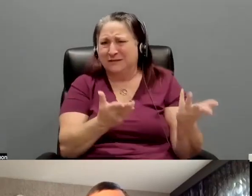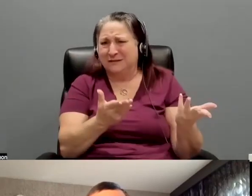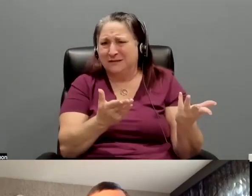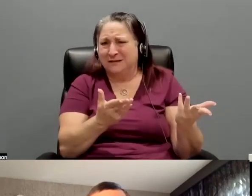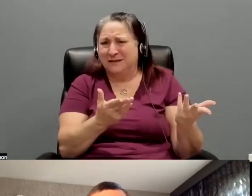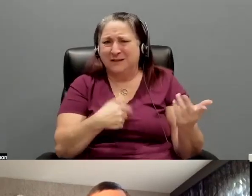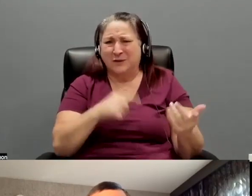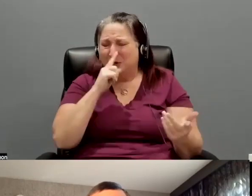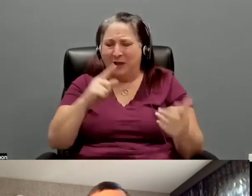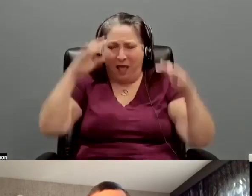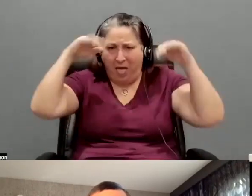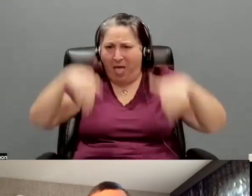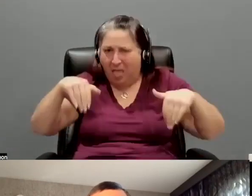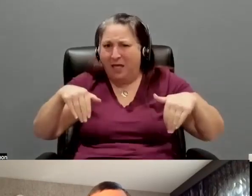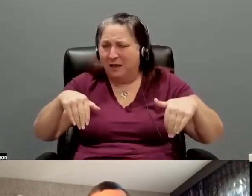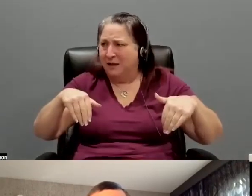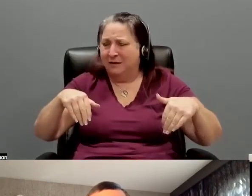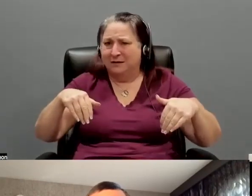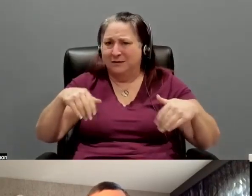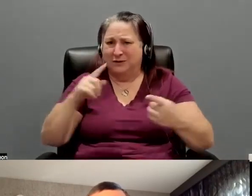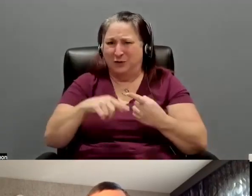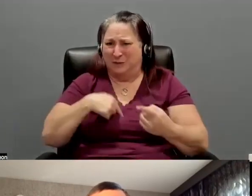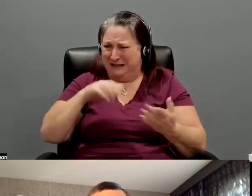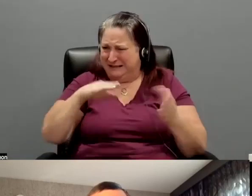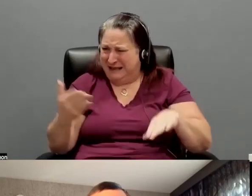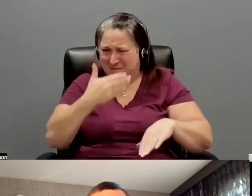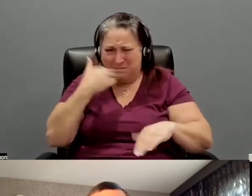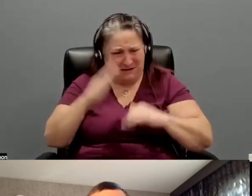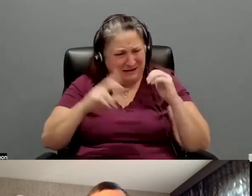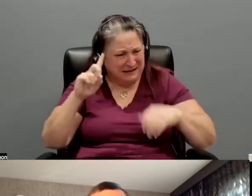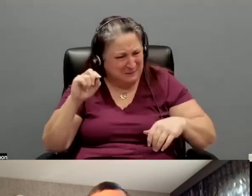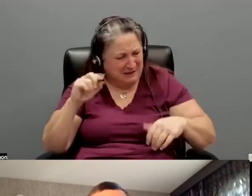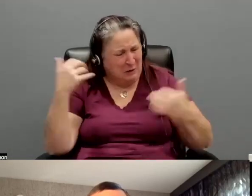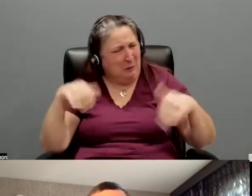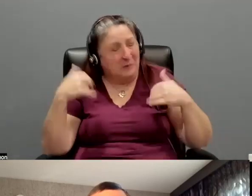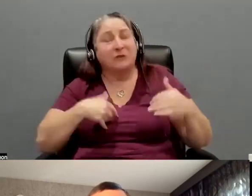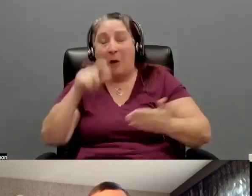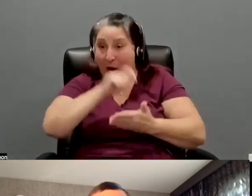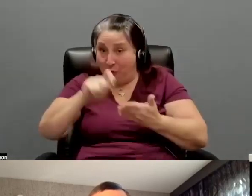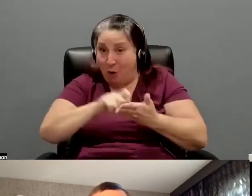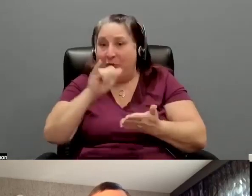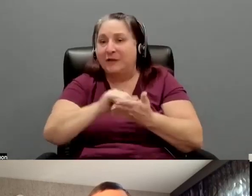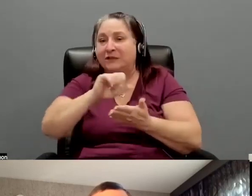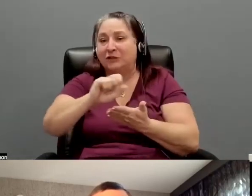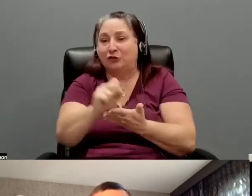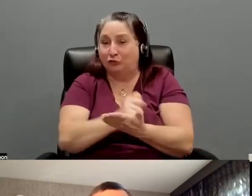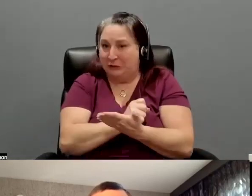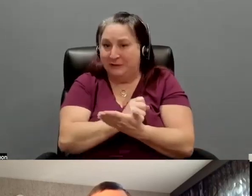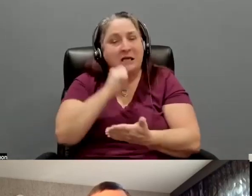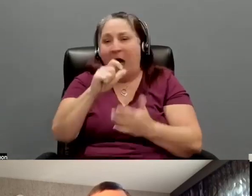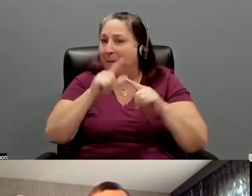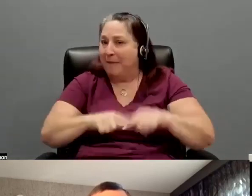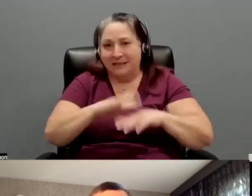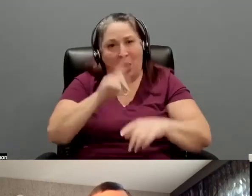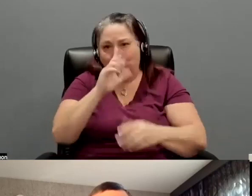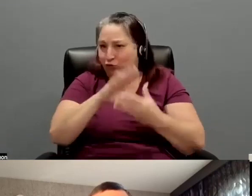just boggling, you know, mind boggling to me. So I wrote this script. It is not based on a true story, but I wrote it as a way to process my